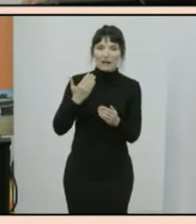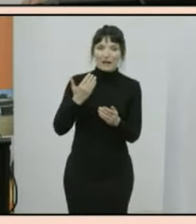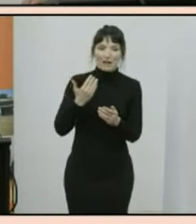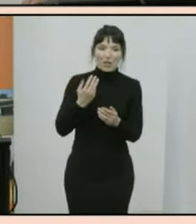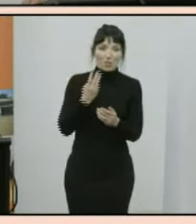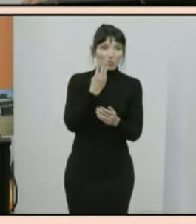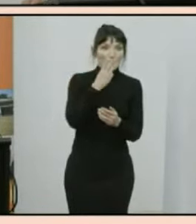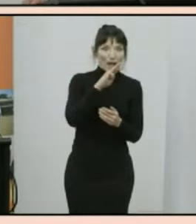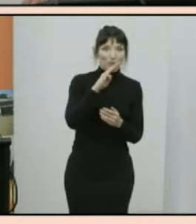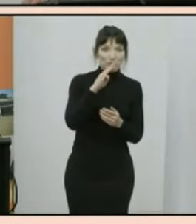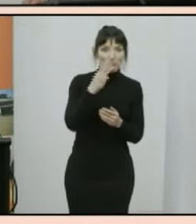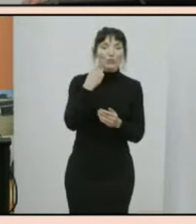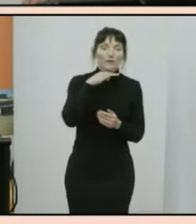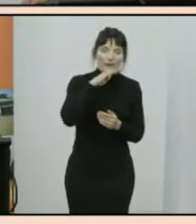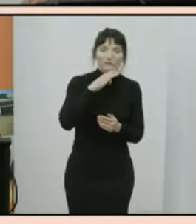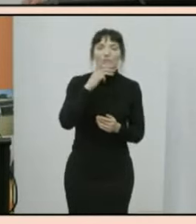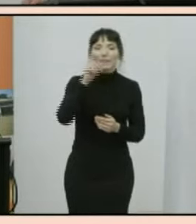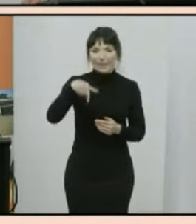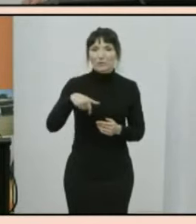visiting in 2016.